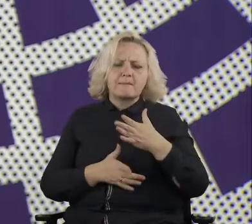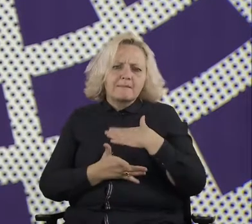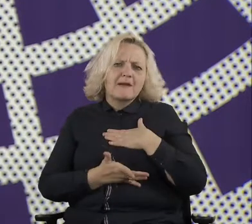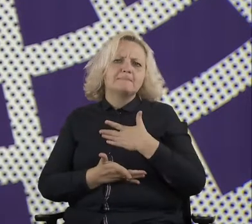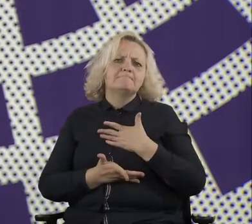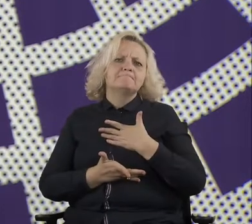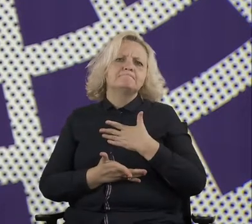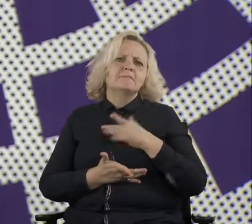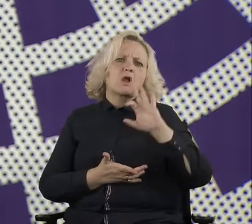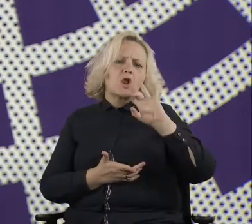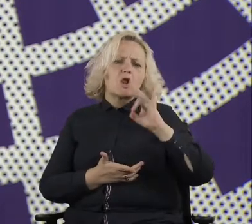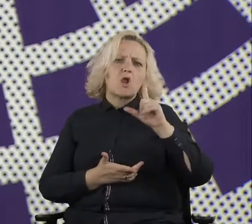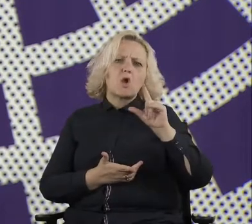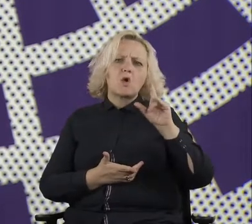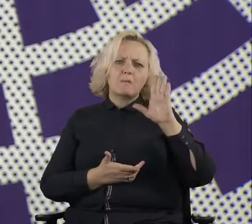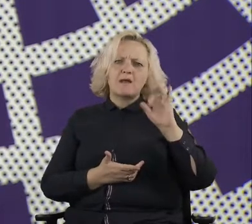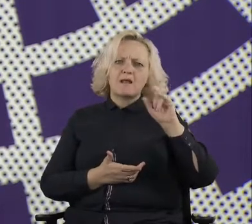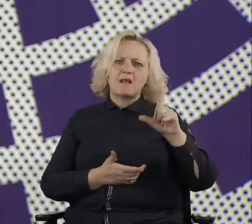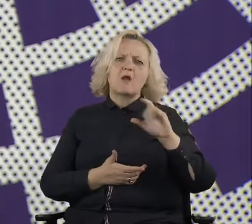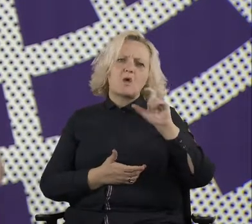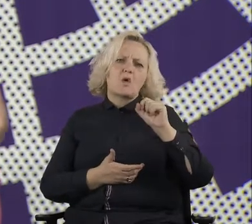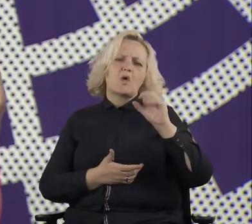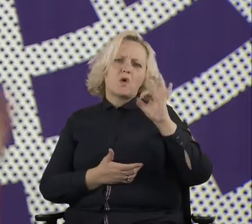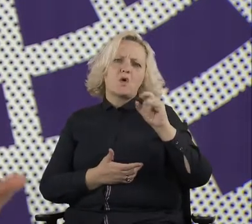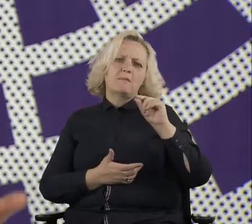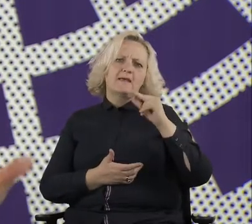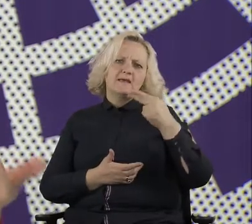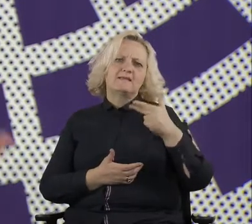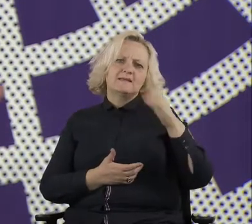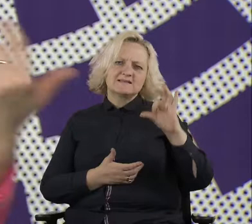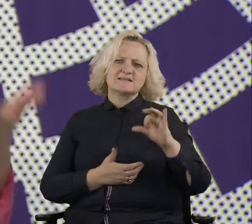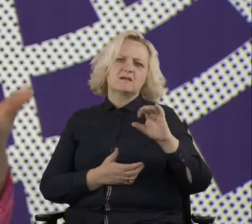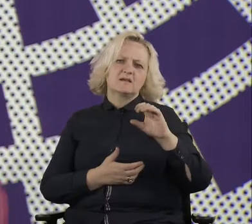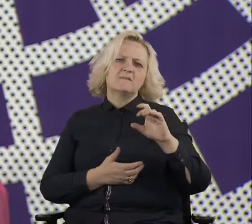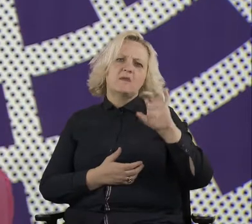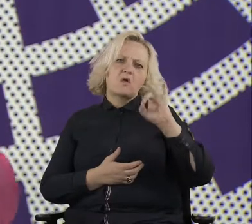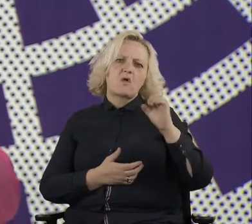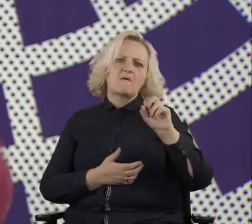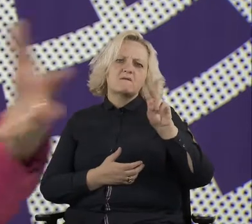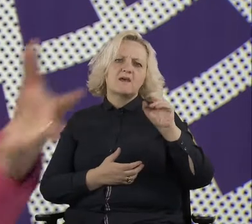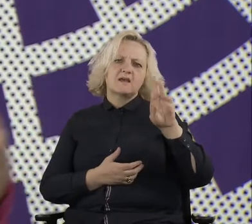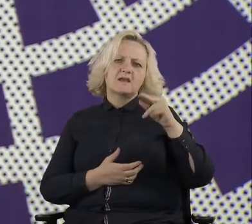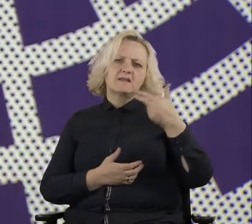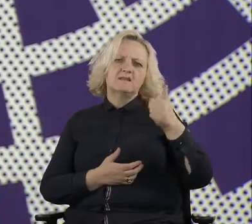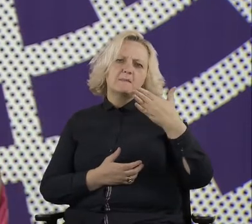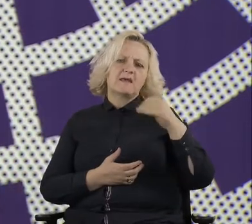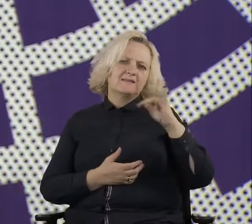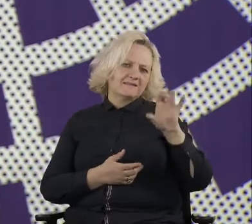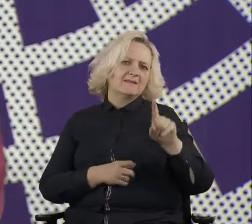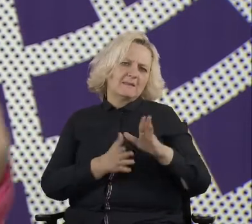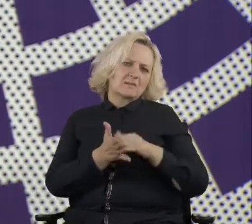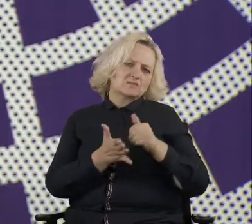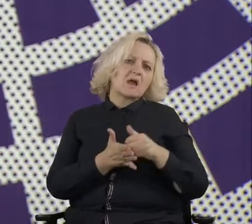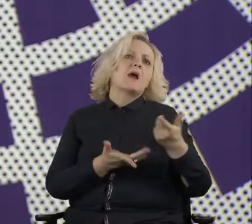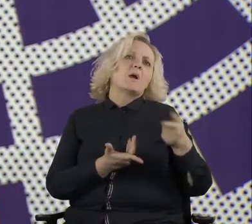is saying that the role of the public sector is, yeah, to be responsible for things that are needed to be organized in the society, you know,